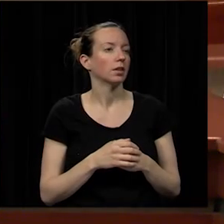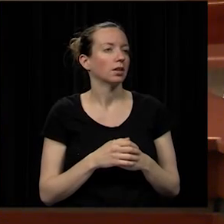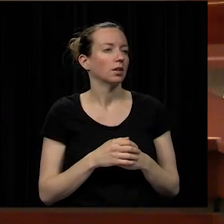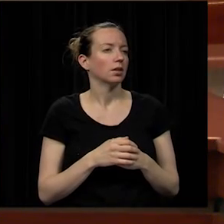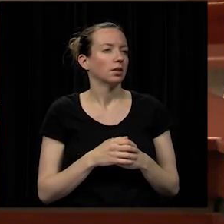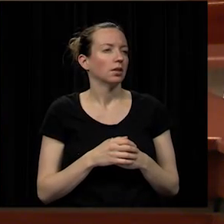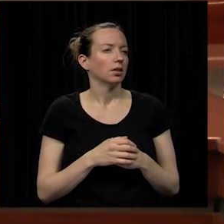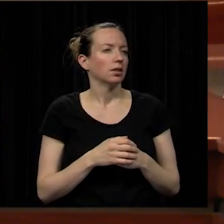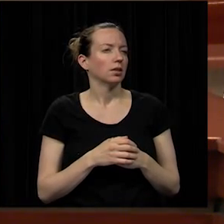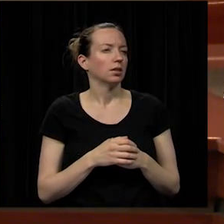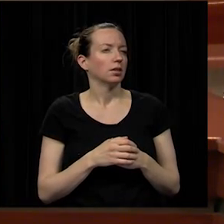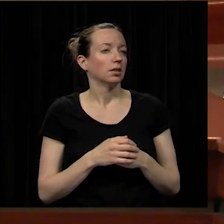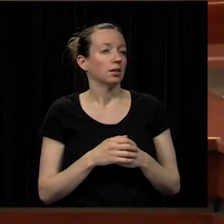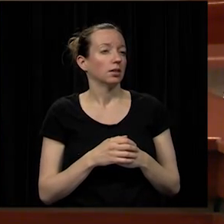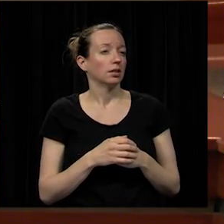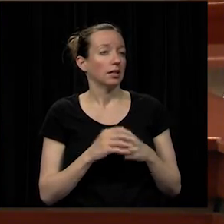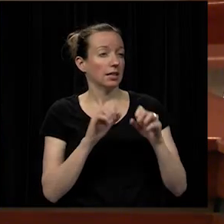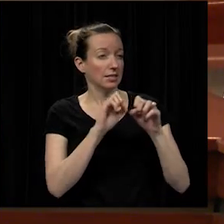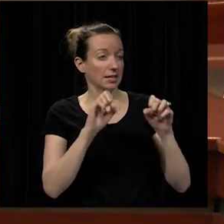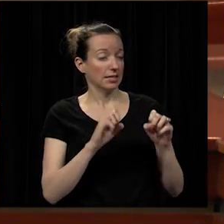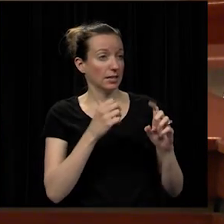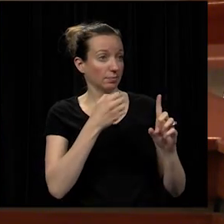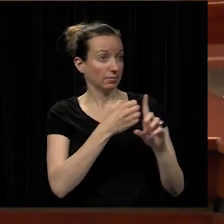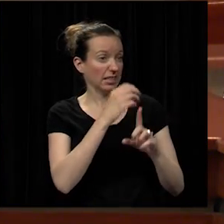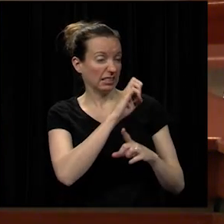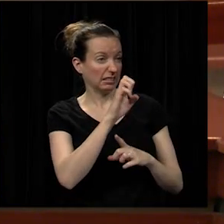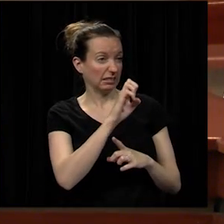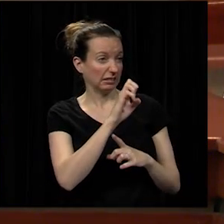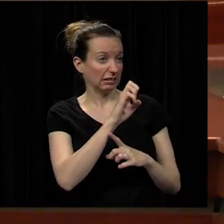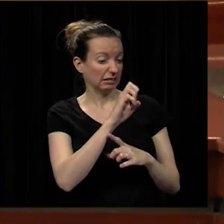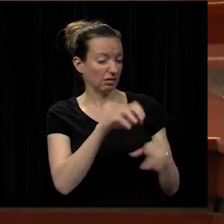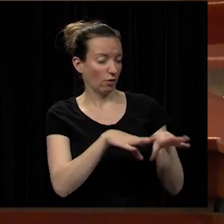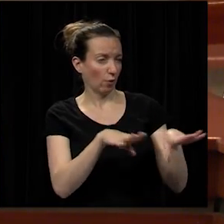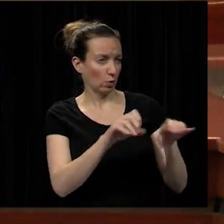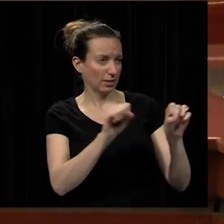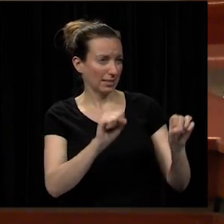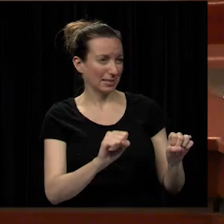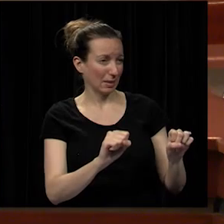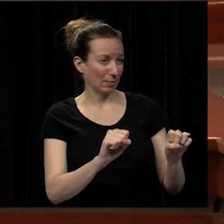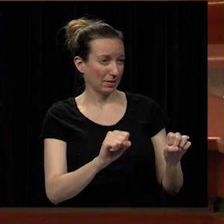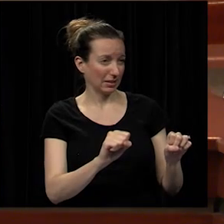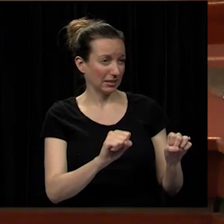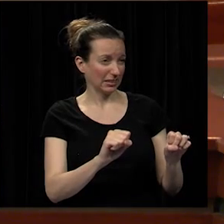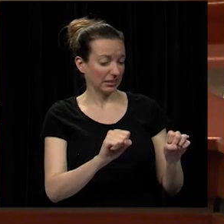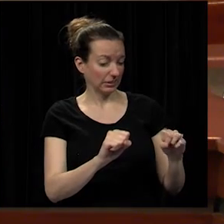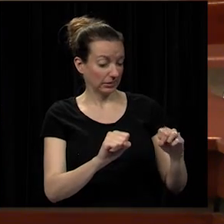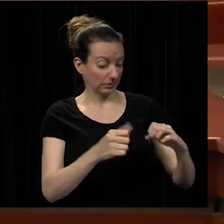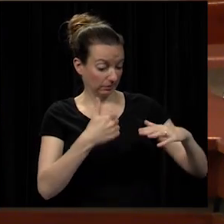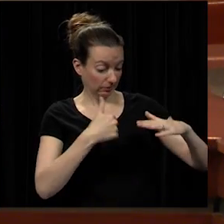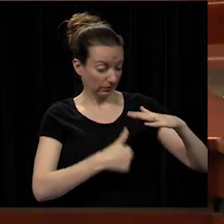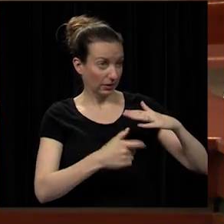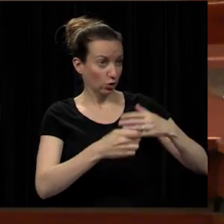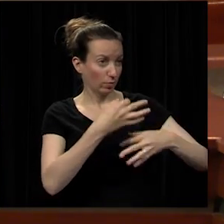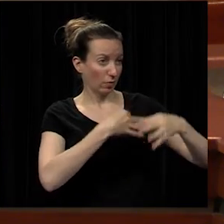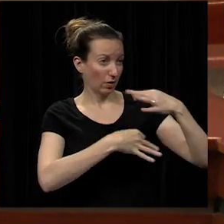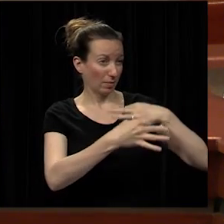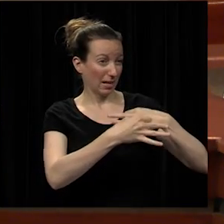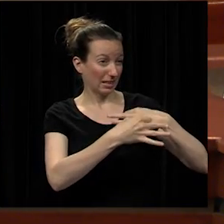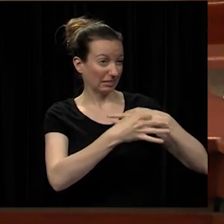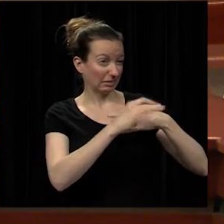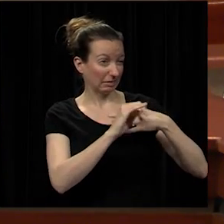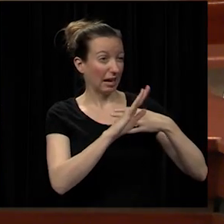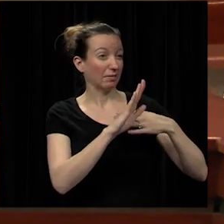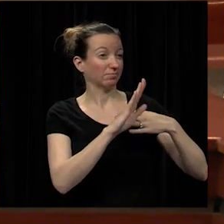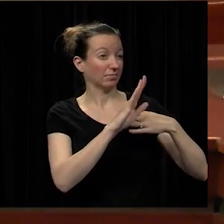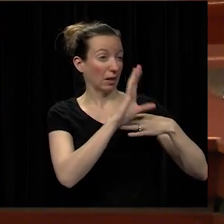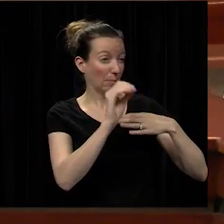in-floor system uh the sleeves and the floor and it's become uh to the point where they need to be replaced that company no longer is in business and so